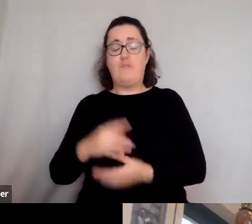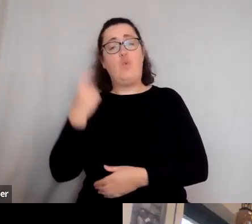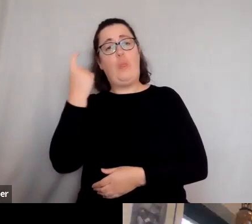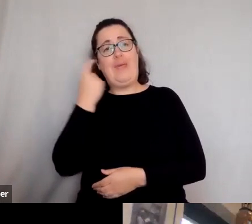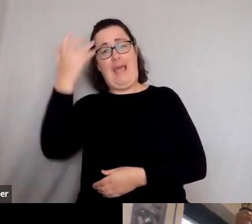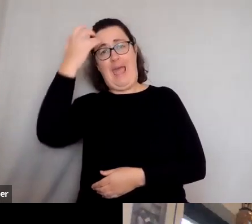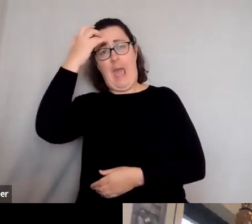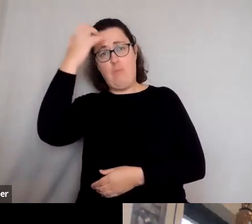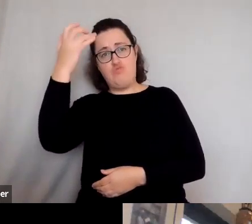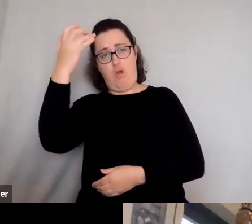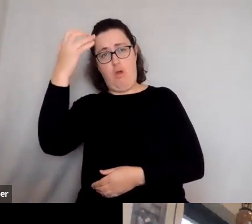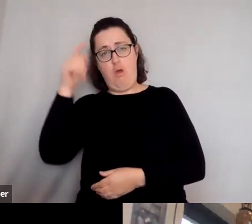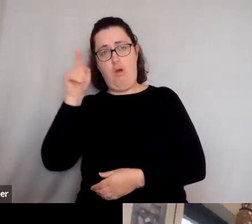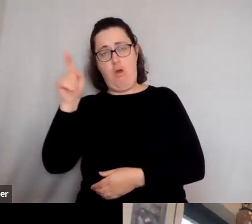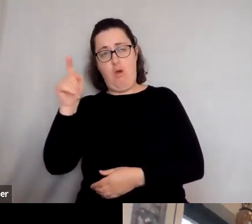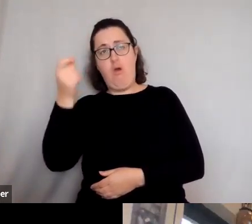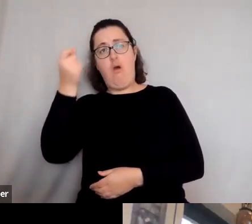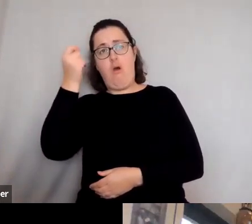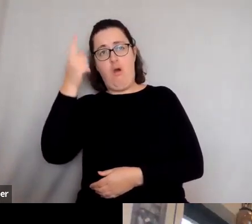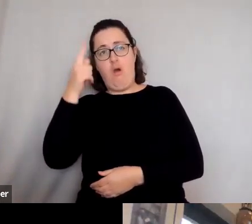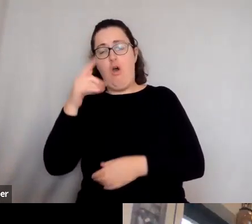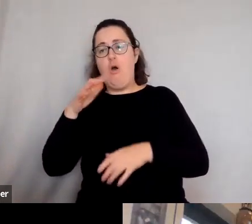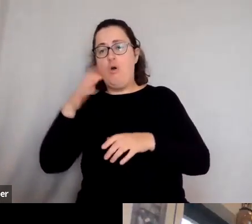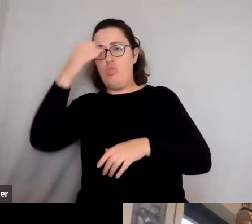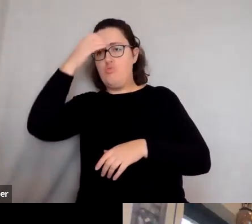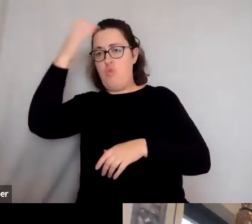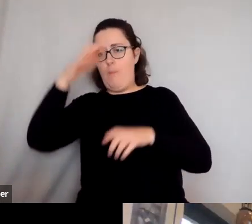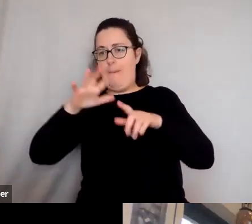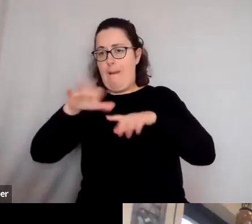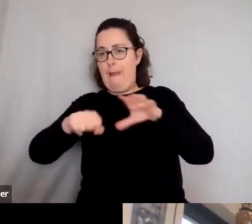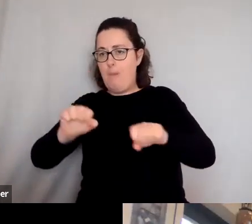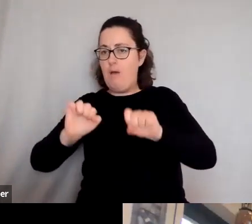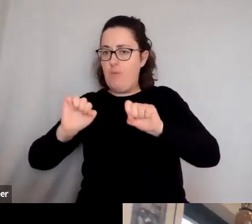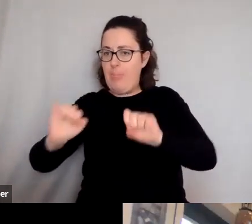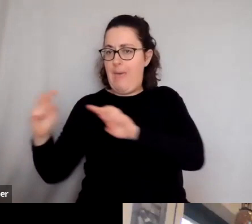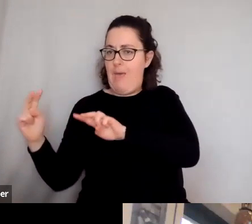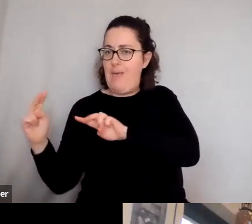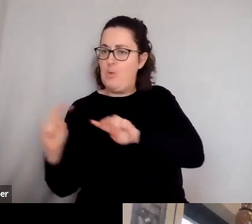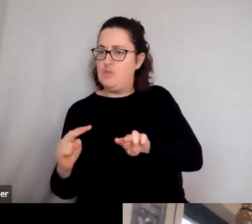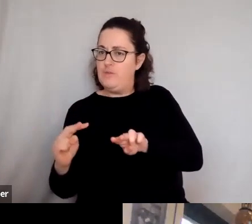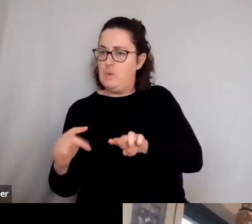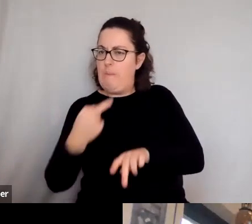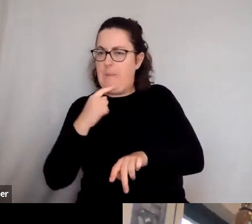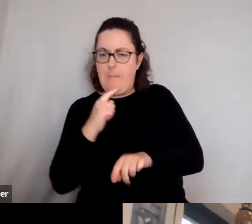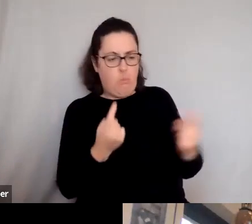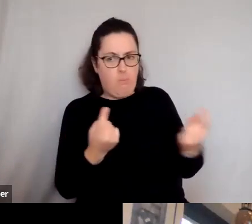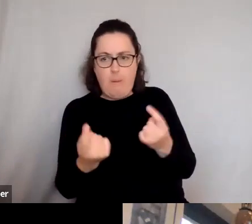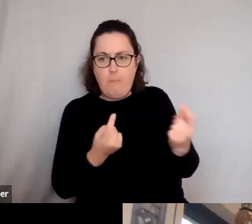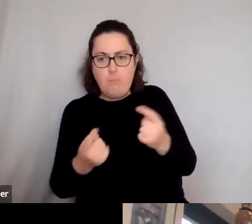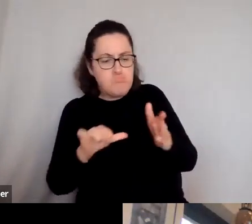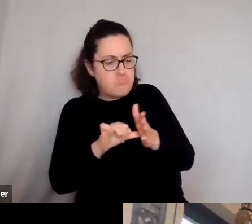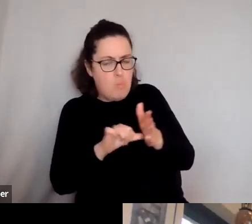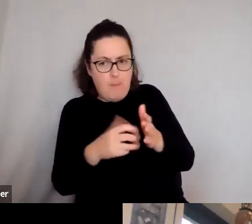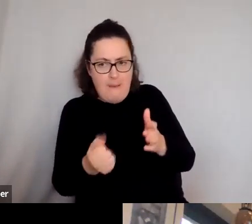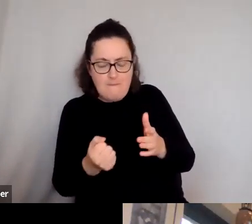see the Roman world from their point of view, all the people who came to them with their little problems. There's another lovely one